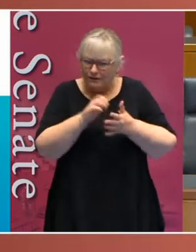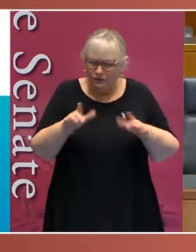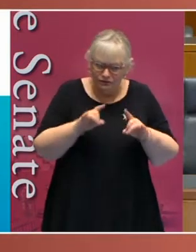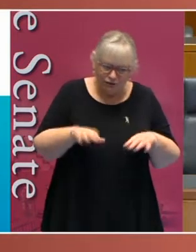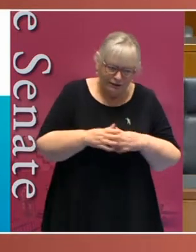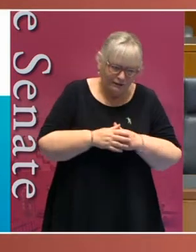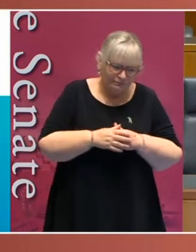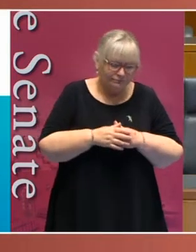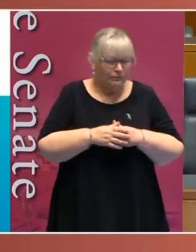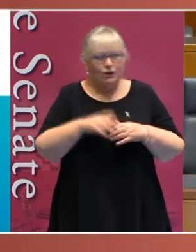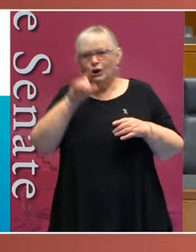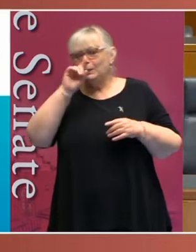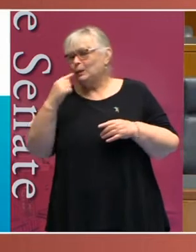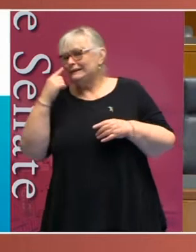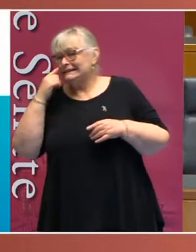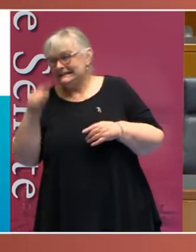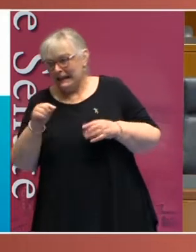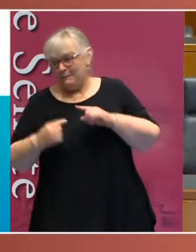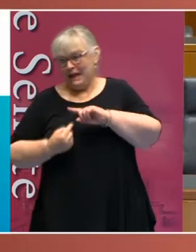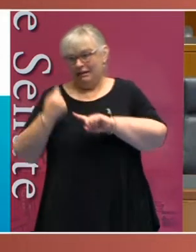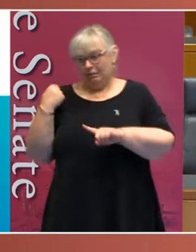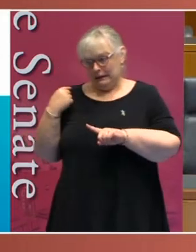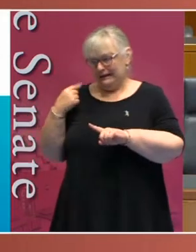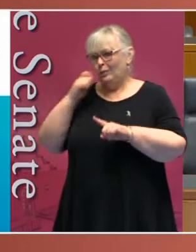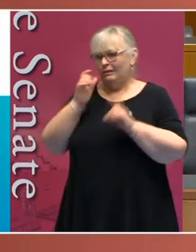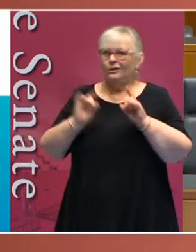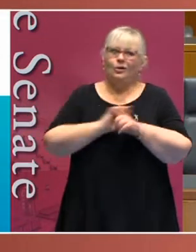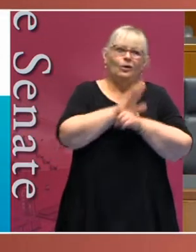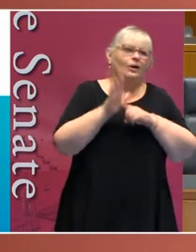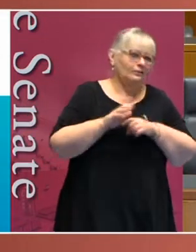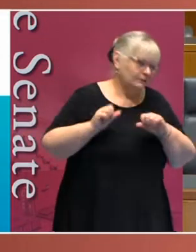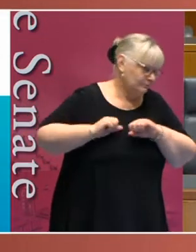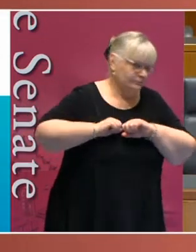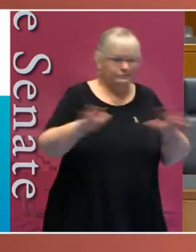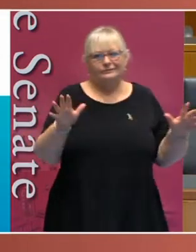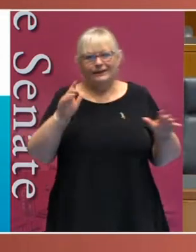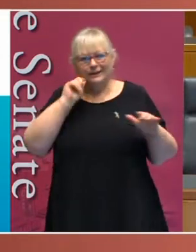not have been foreseen at that time that the COVID-19 pandemic would strike.